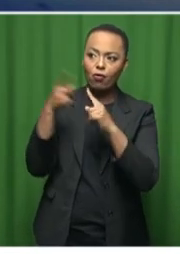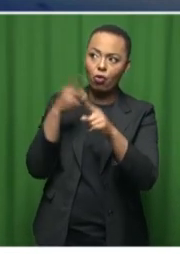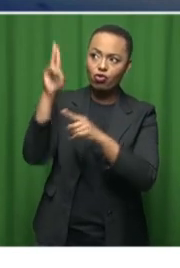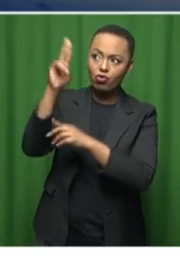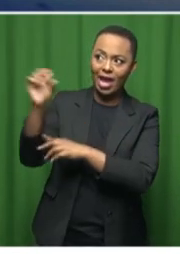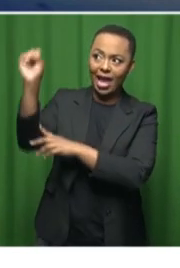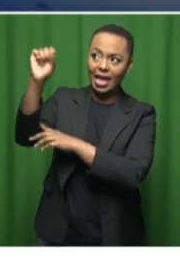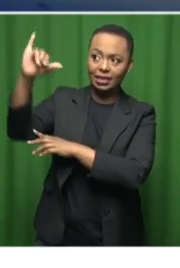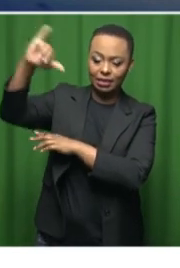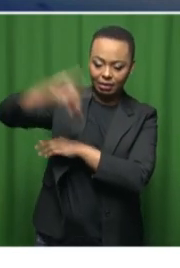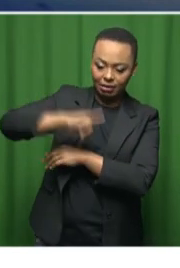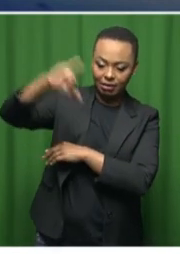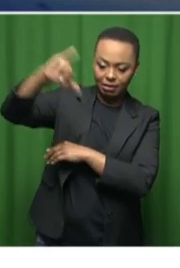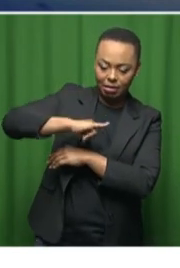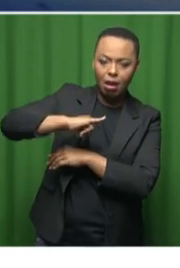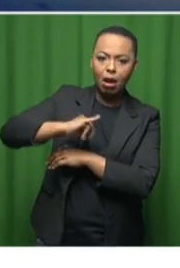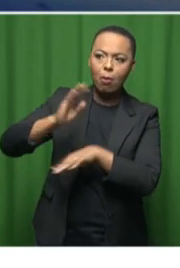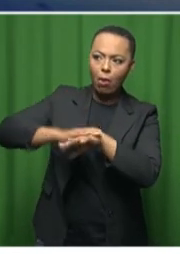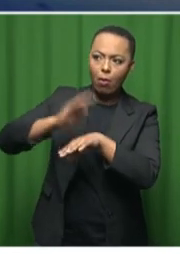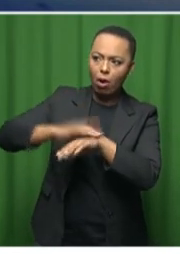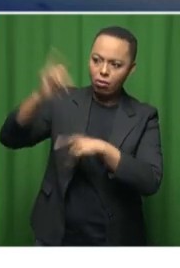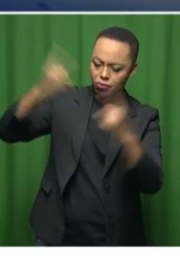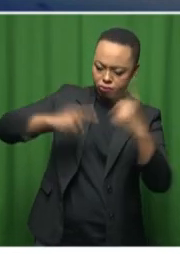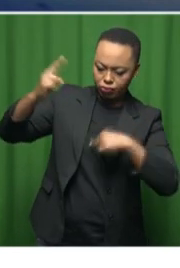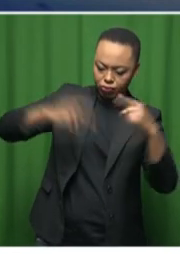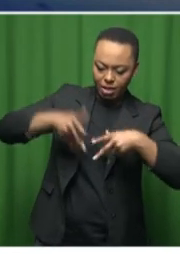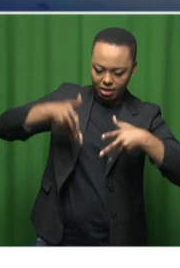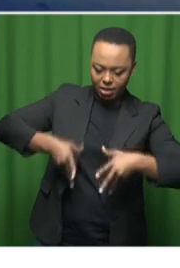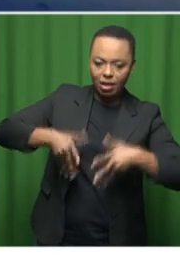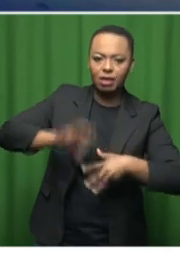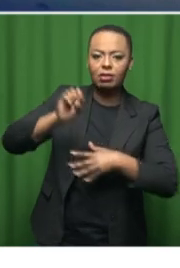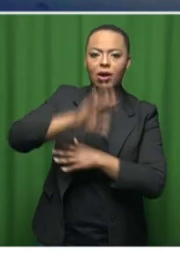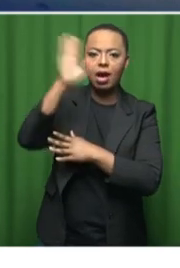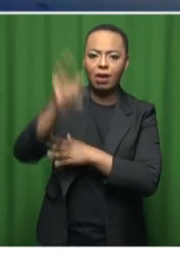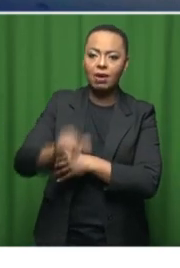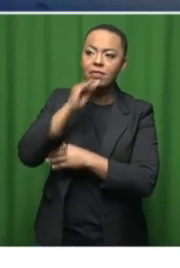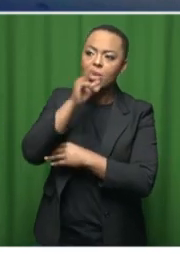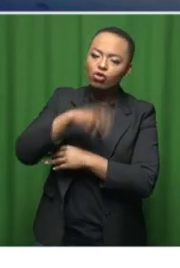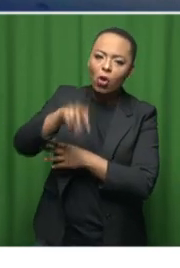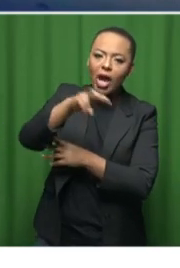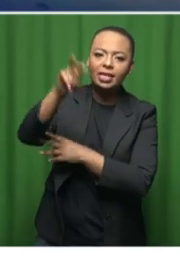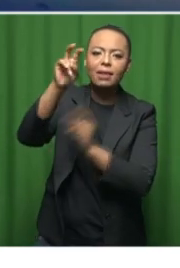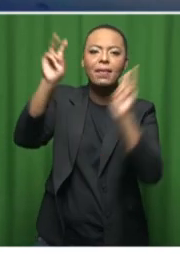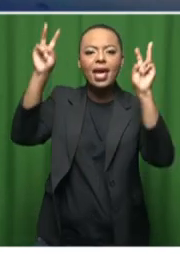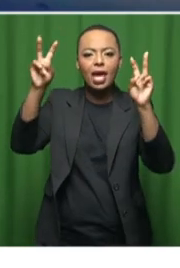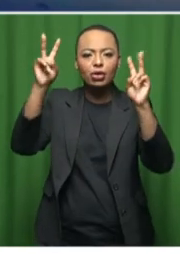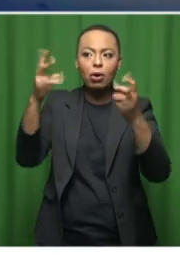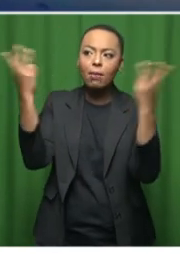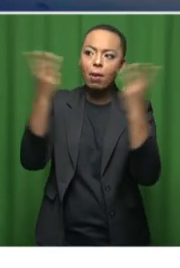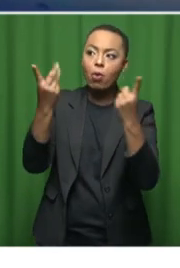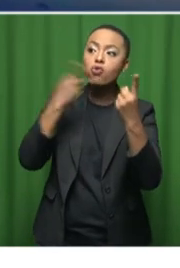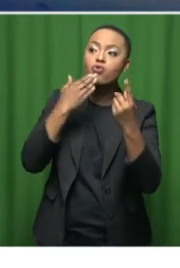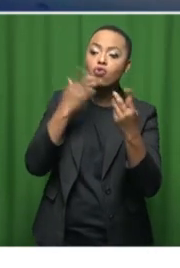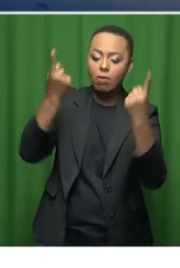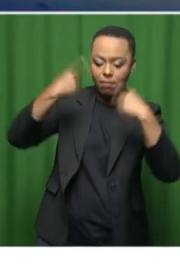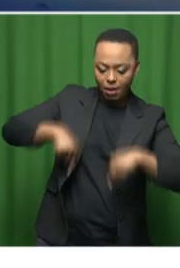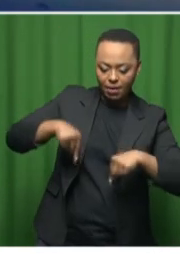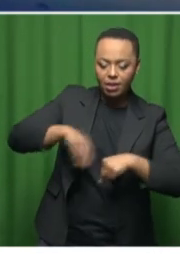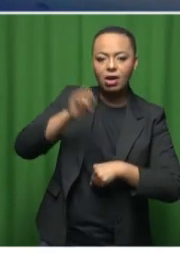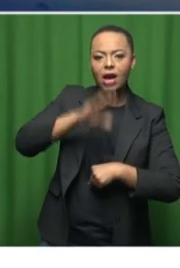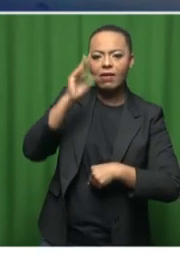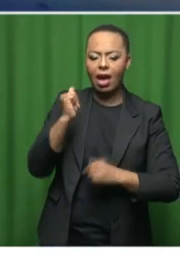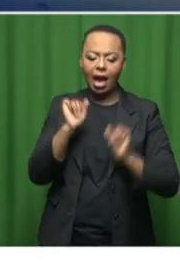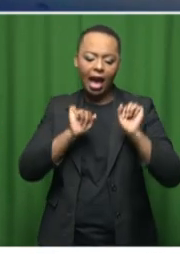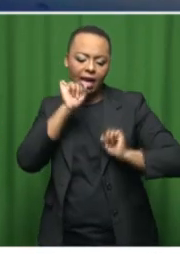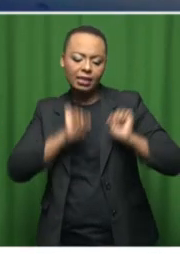.S. to South Africa is on the increase, which therefore talks to tourism, that talks to people that come to South Africa with the aim of assessing